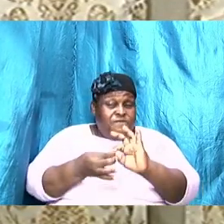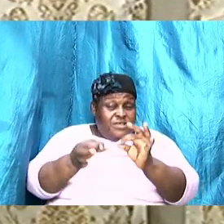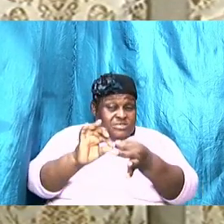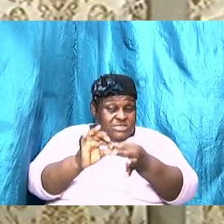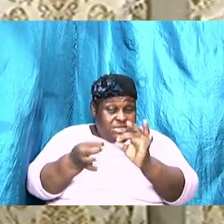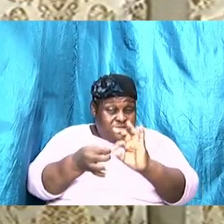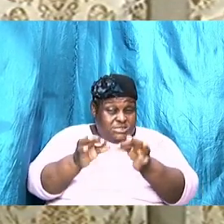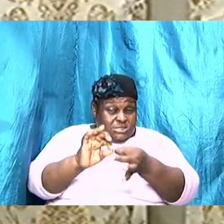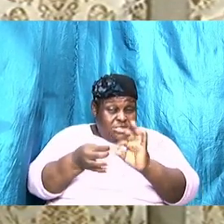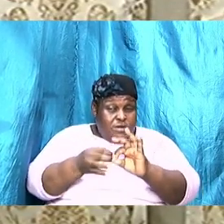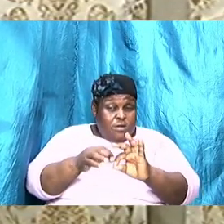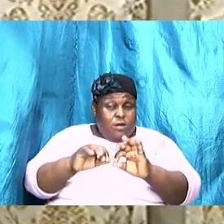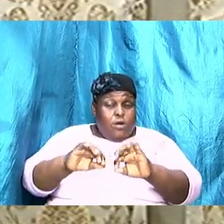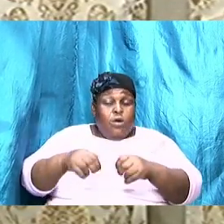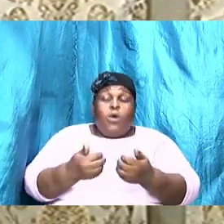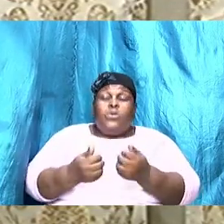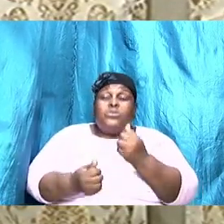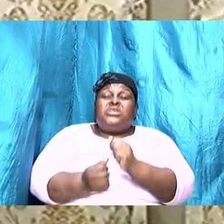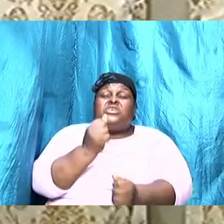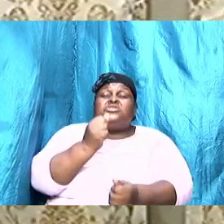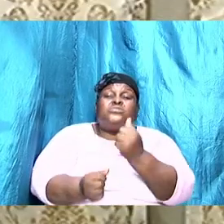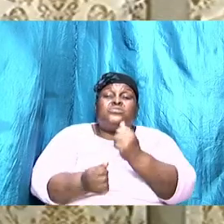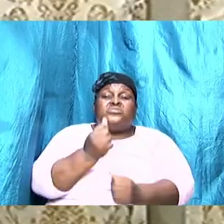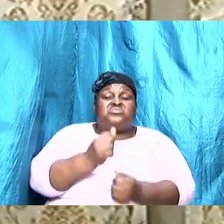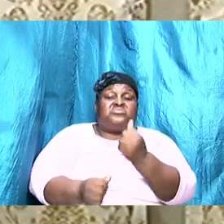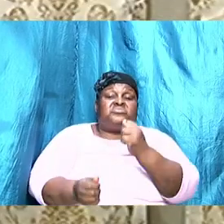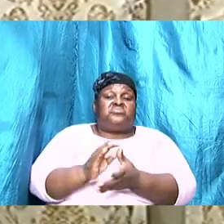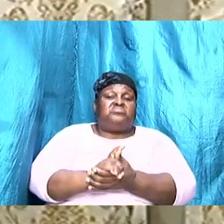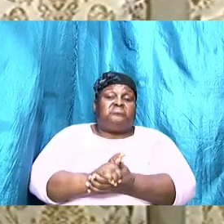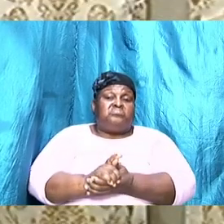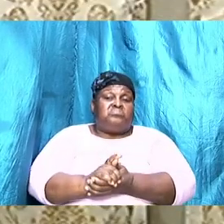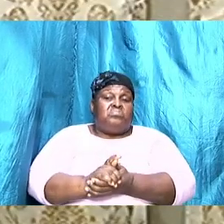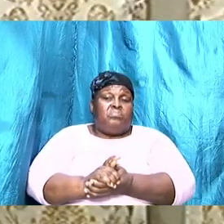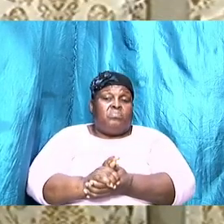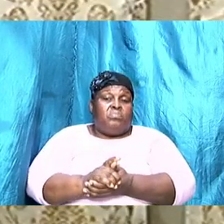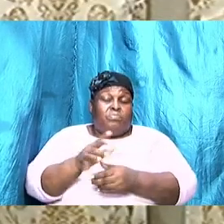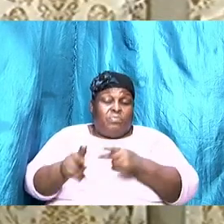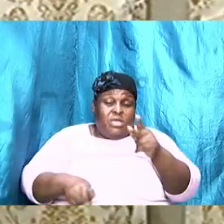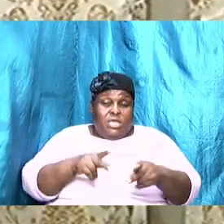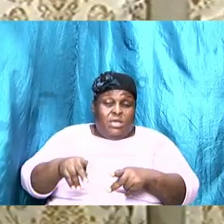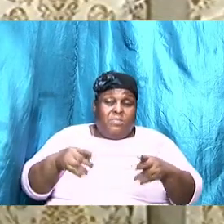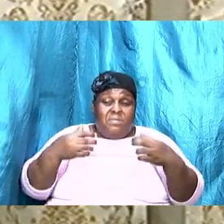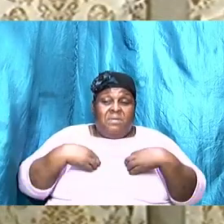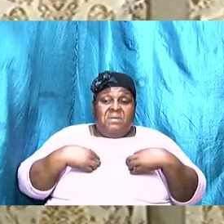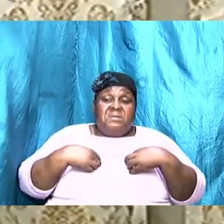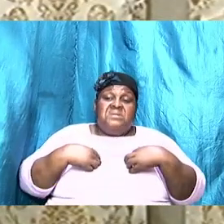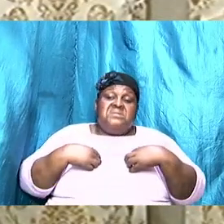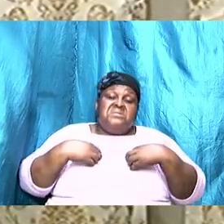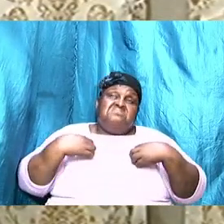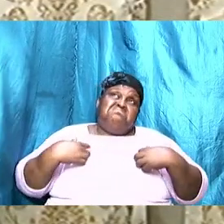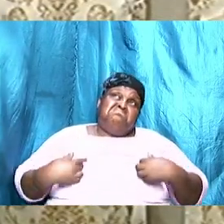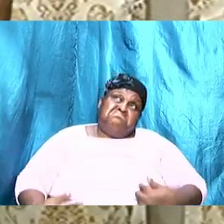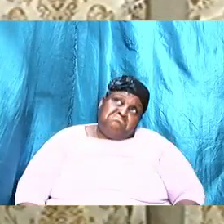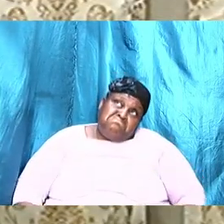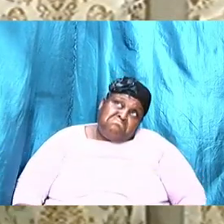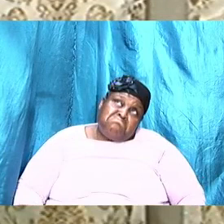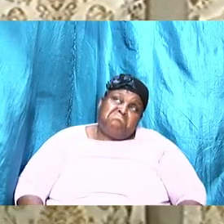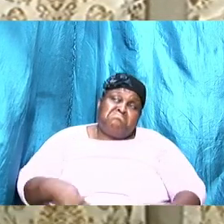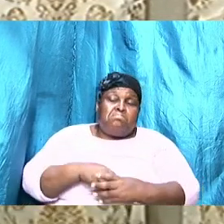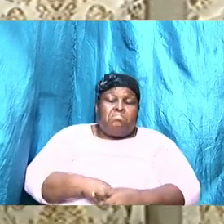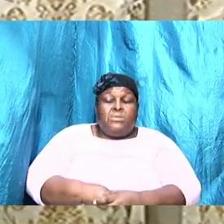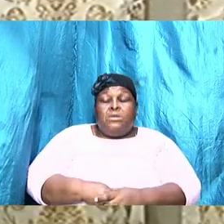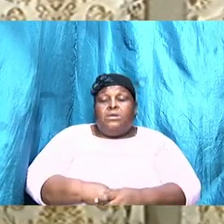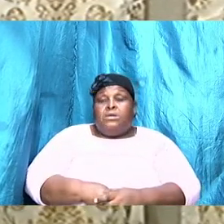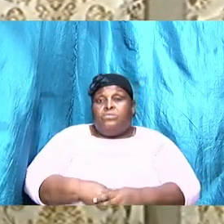damaging it is folks have tension and stress in their relationship because of